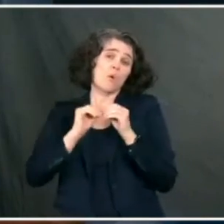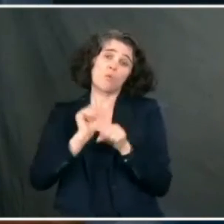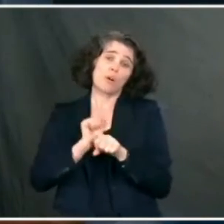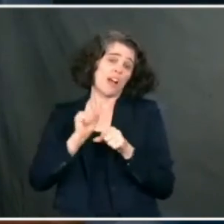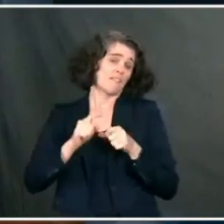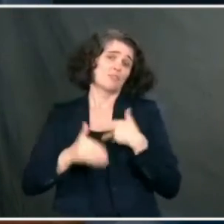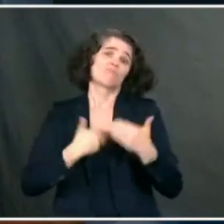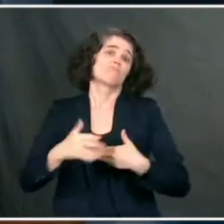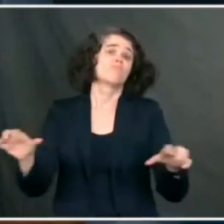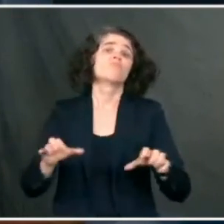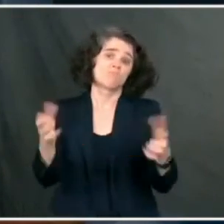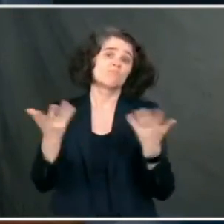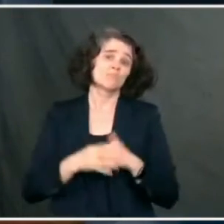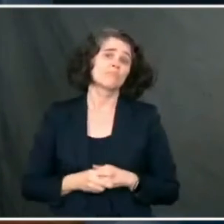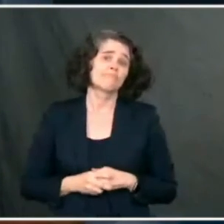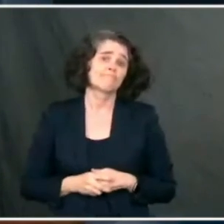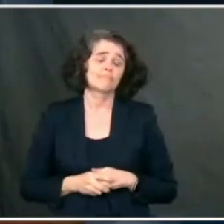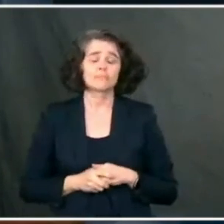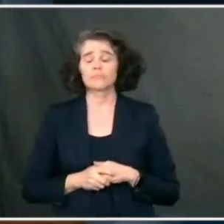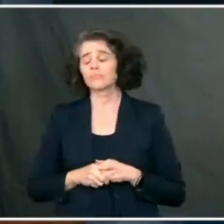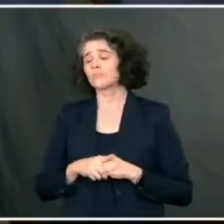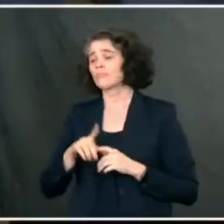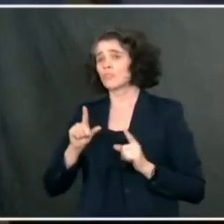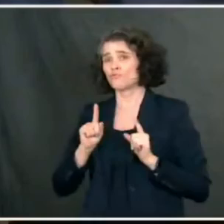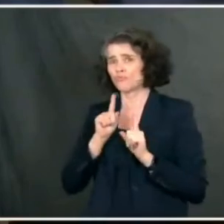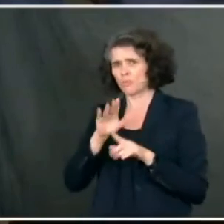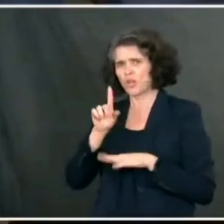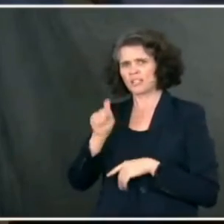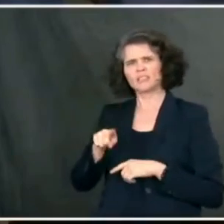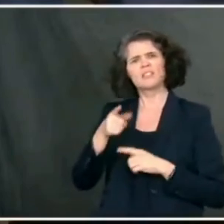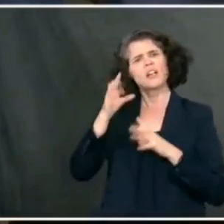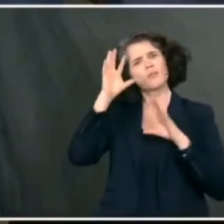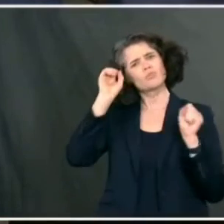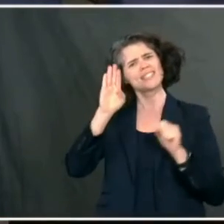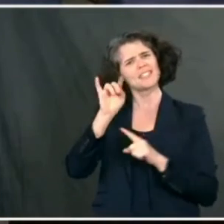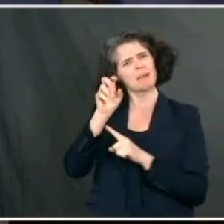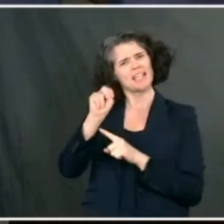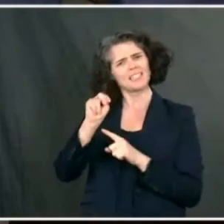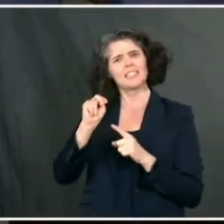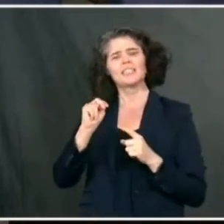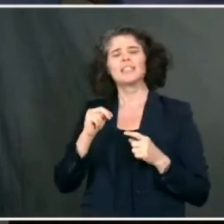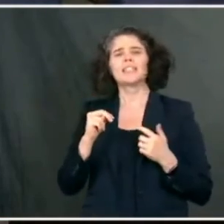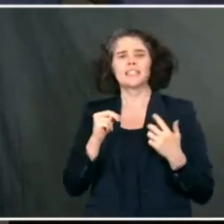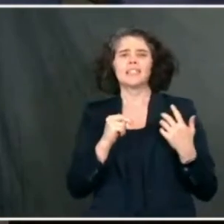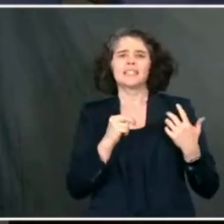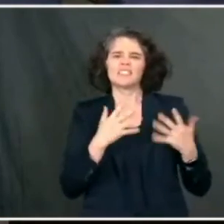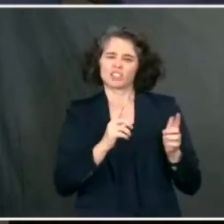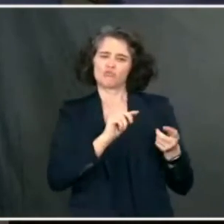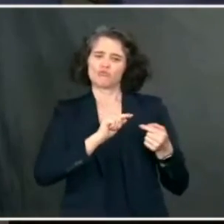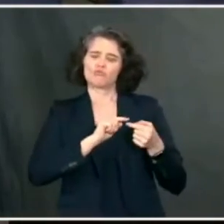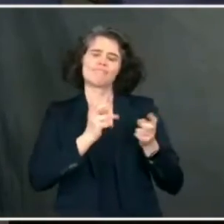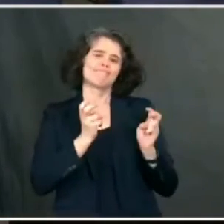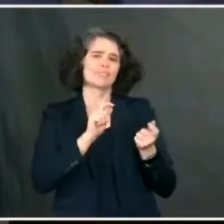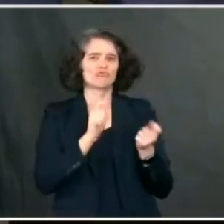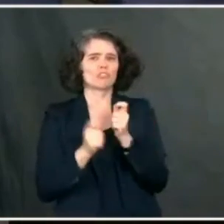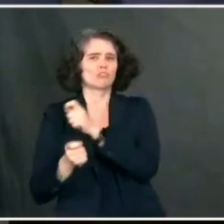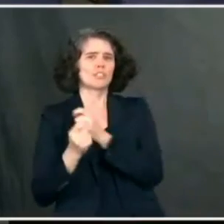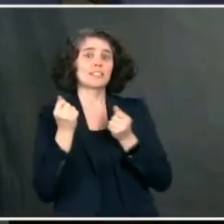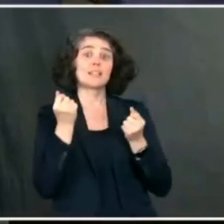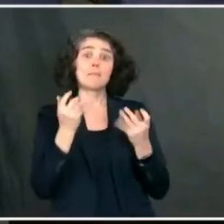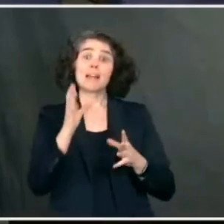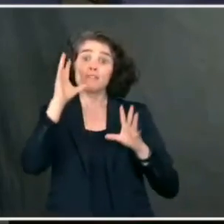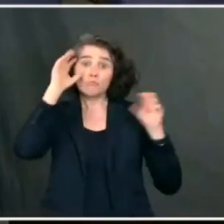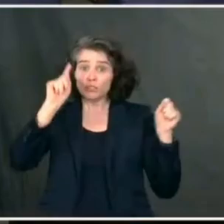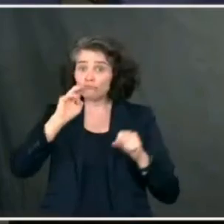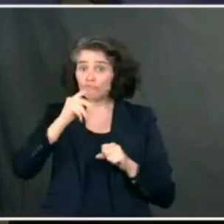Go ahead, Kristen. Jen, President Biden is reversing a number of former President Trump's policies. And we're seeing some of